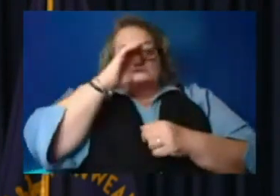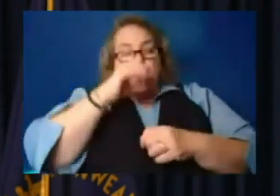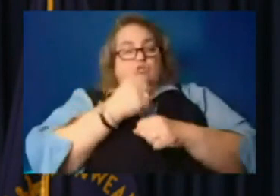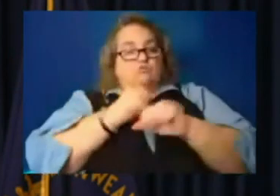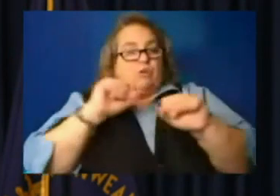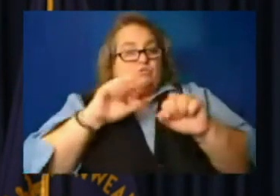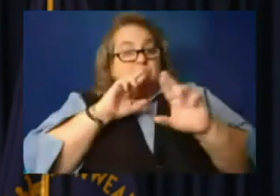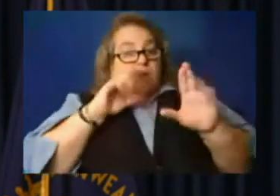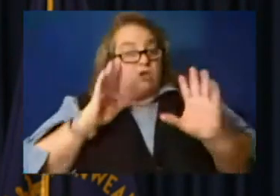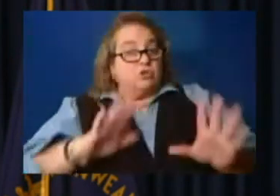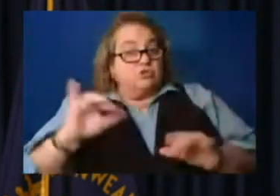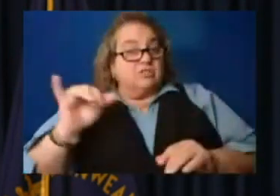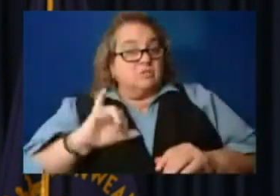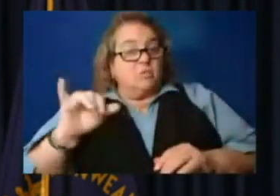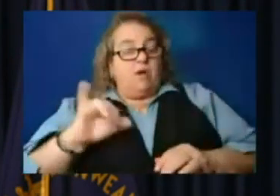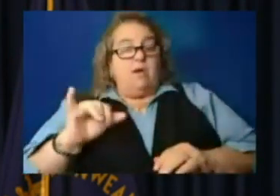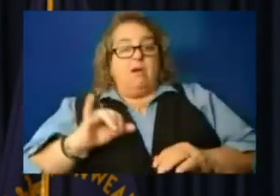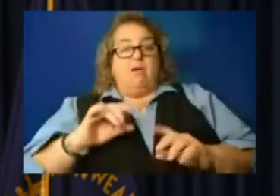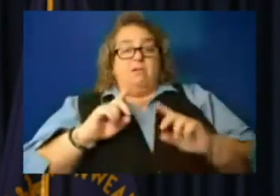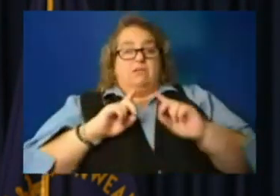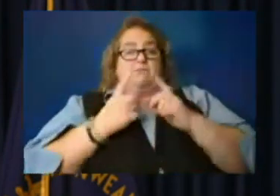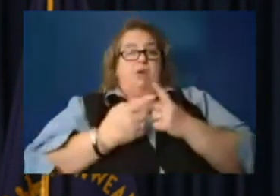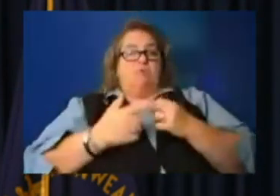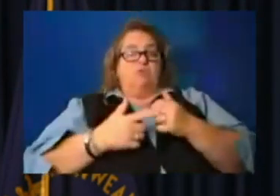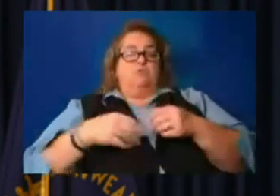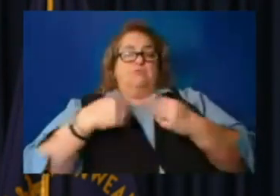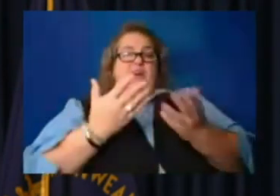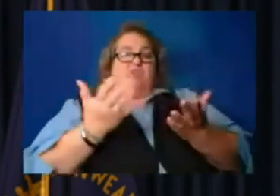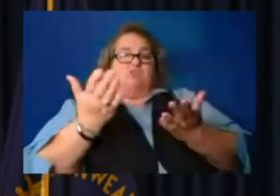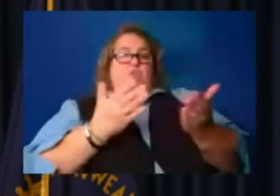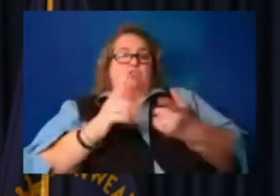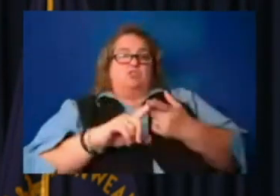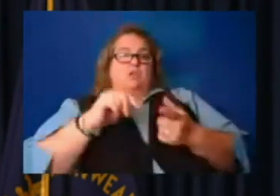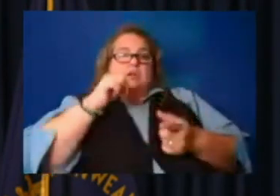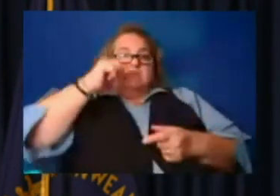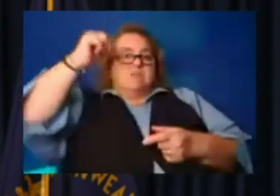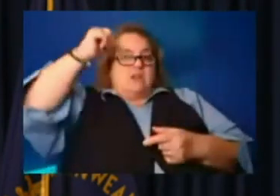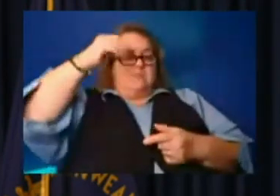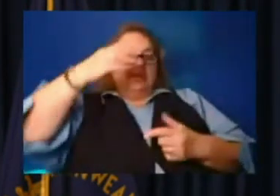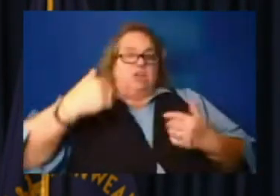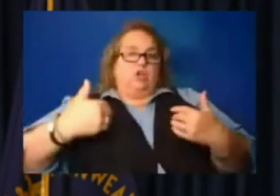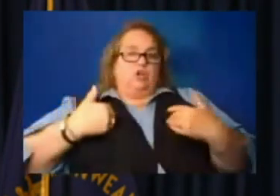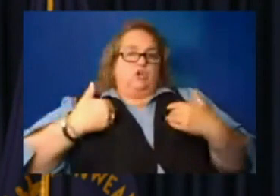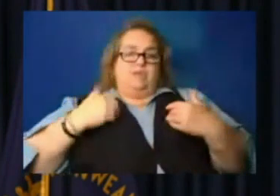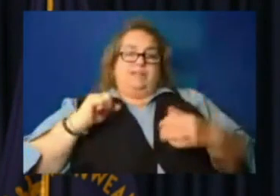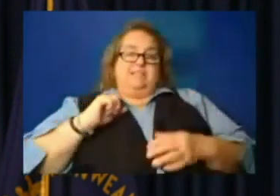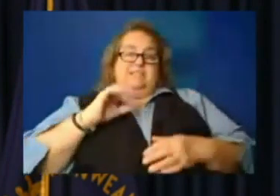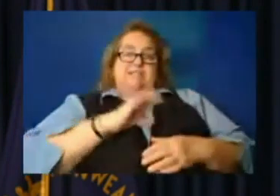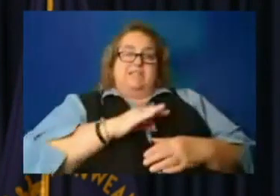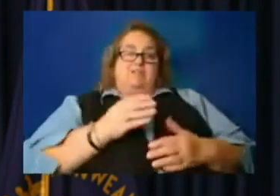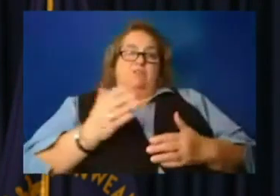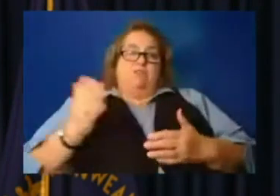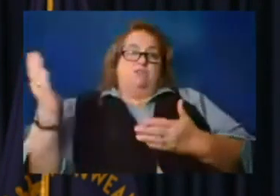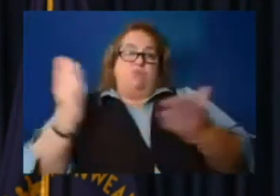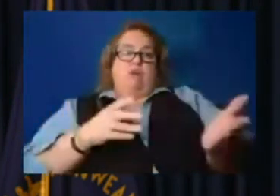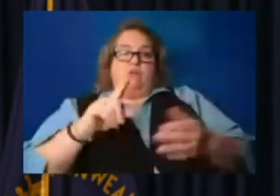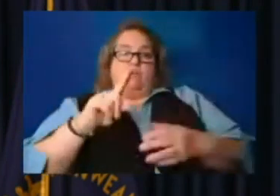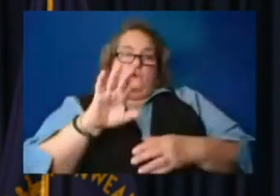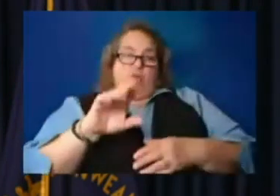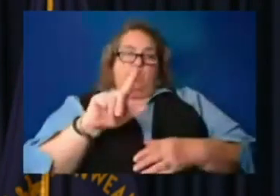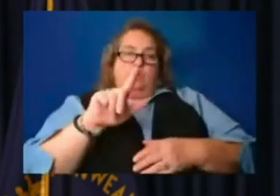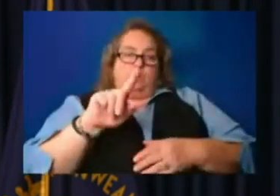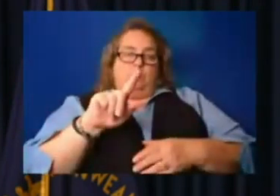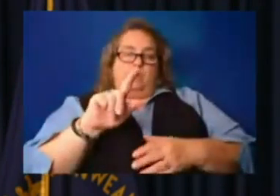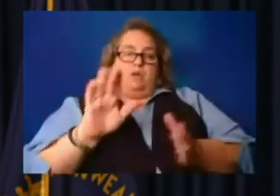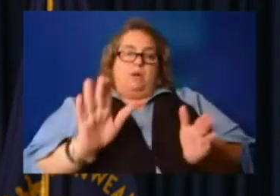Department's available to provide services to adults and youth. Staff delivered 121 boxes, um, of